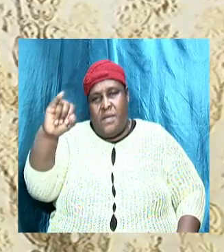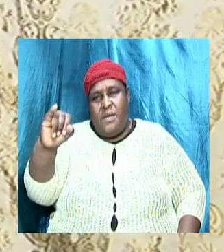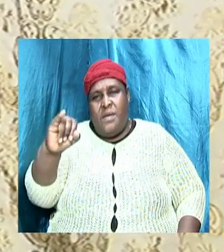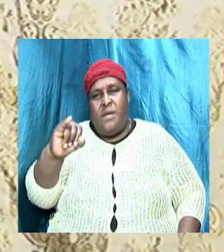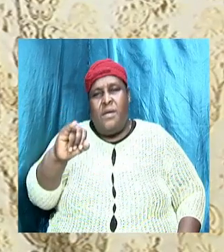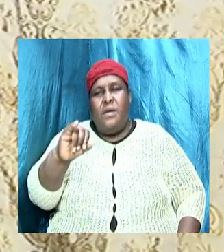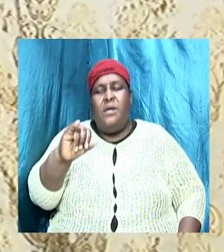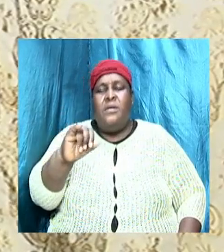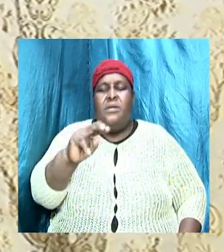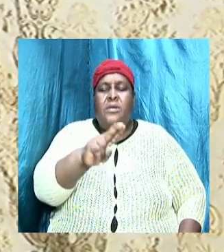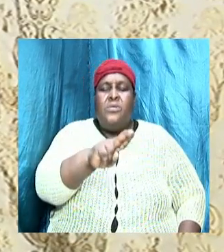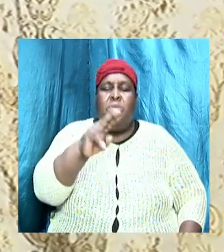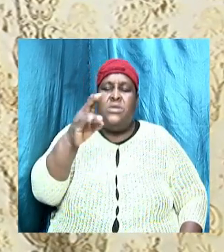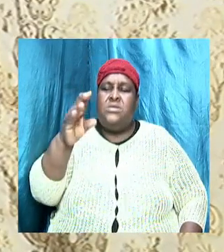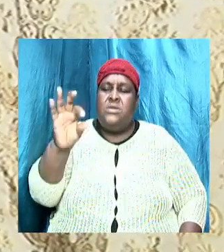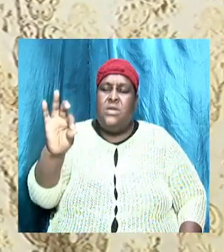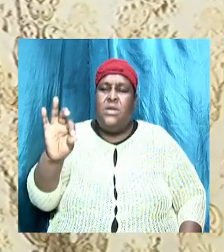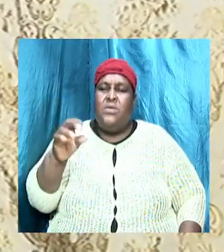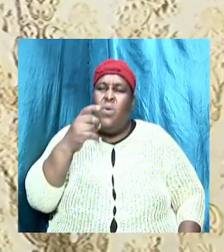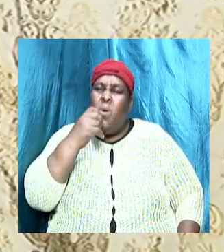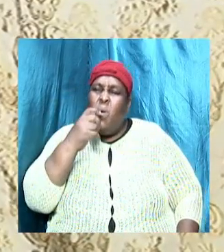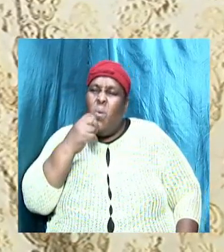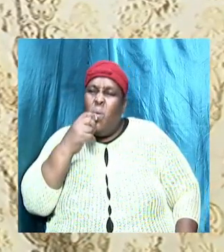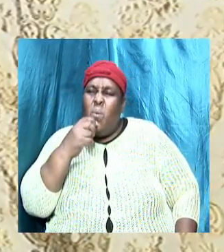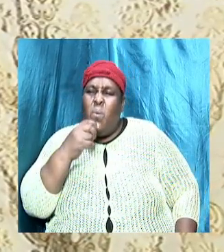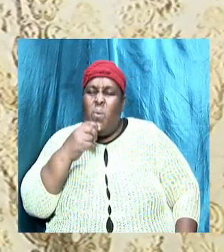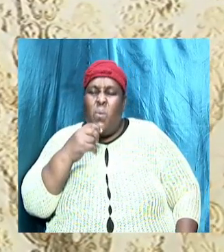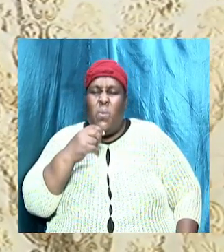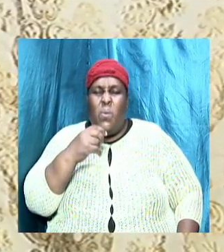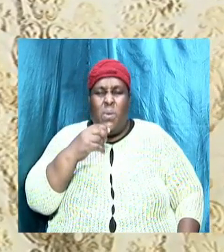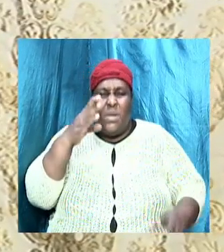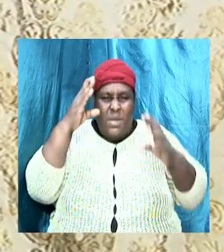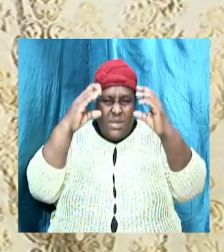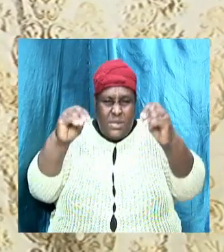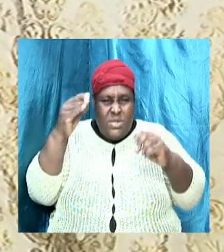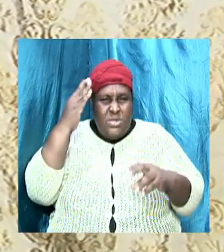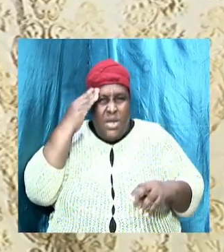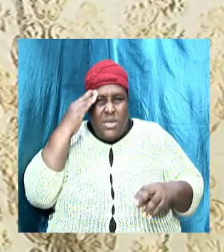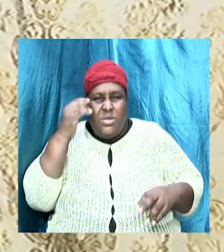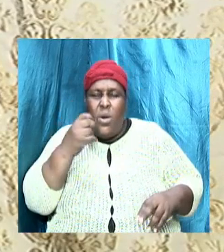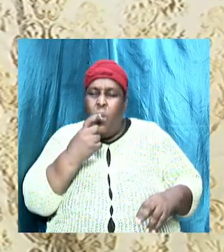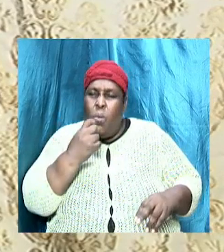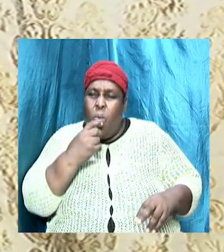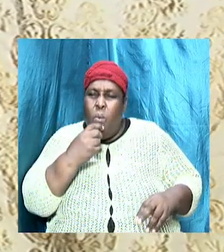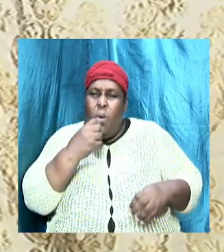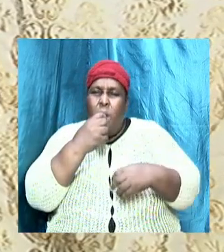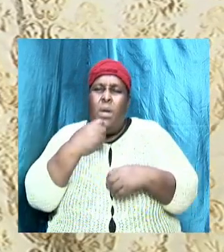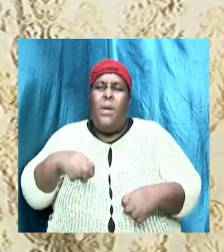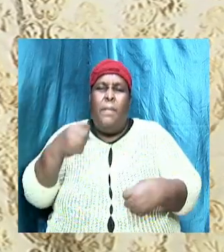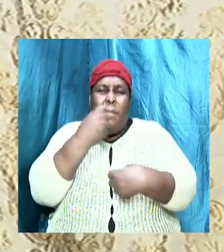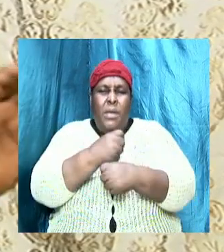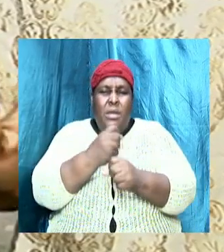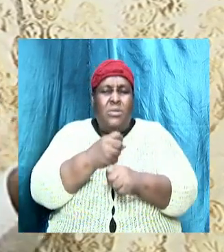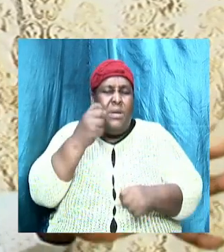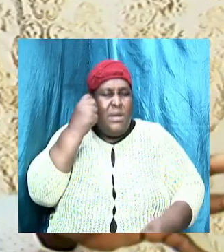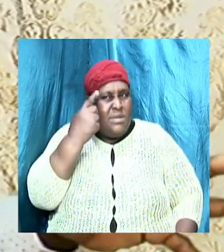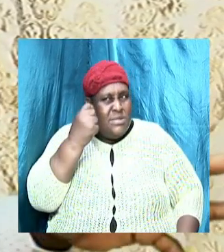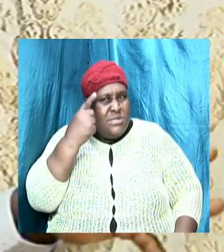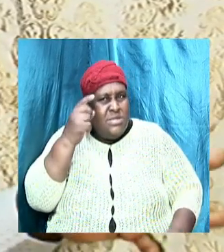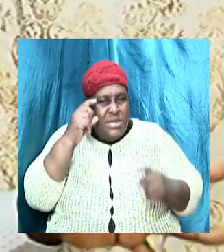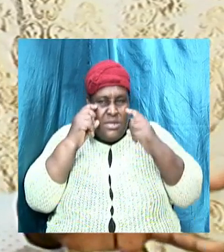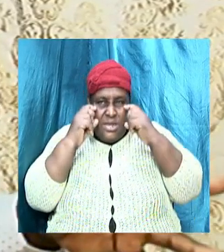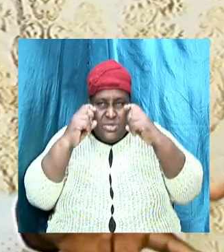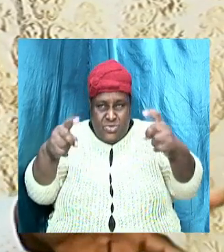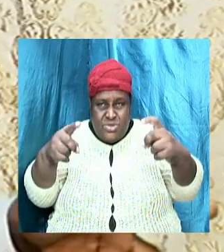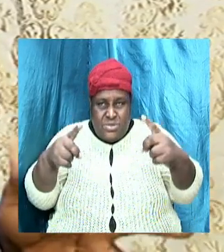8, 9 to 10. Whom shall he teach knowledge? And whom shall he make to understand doctrine? And this was in the Old Testament.